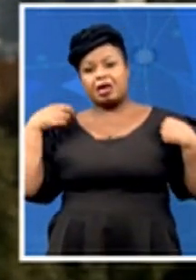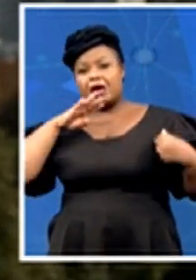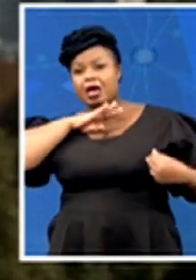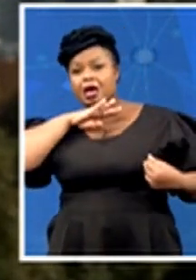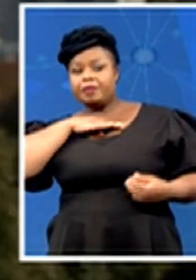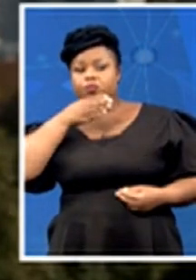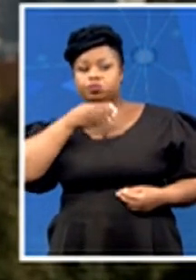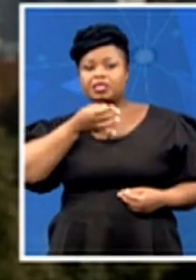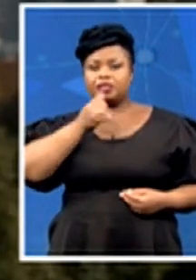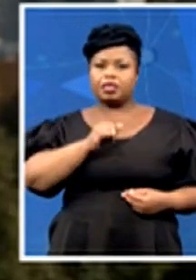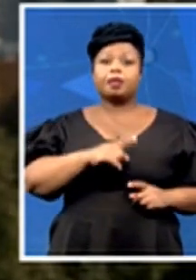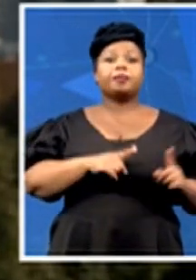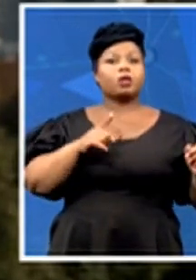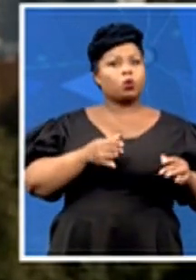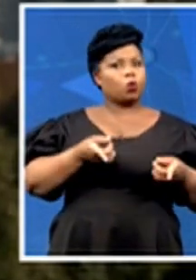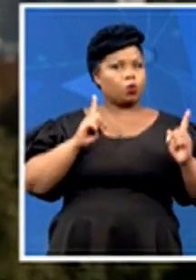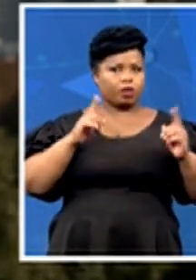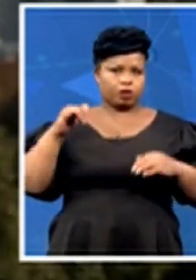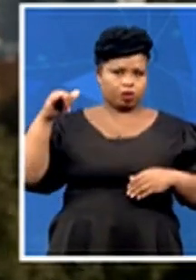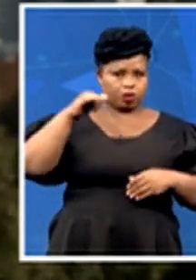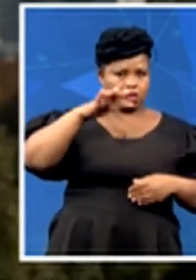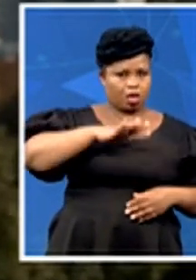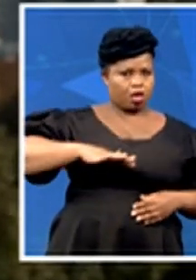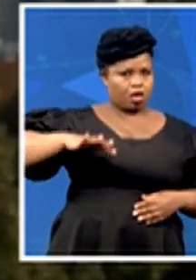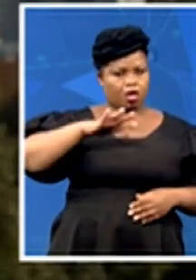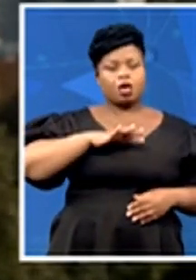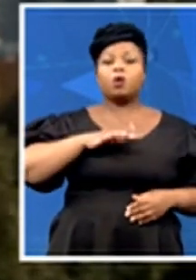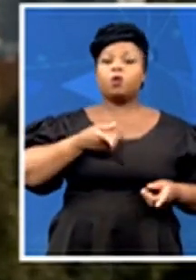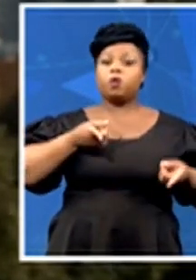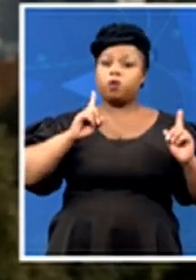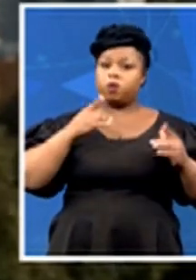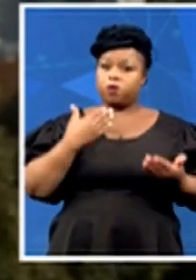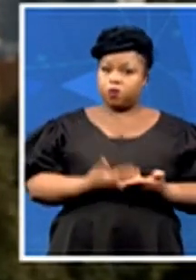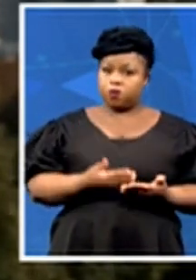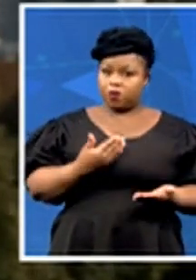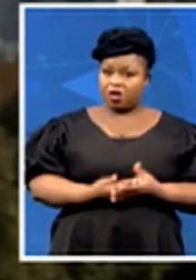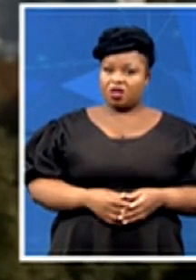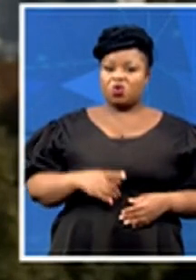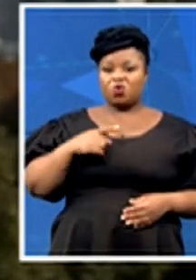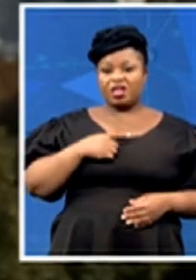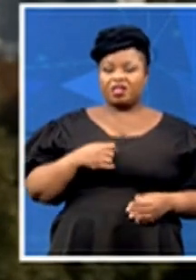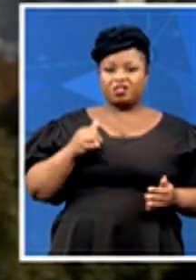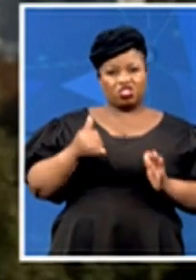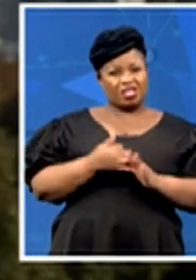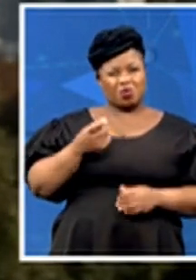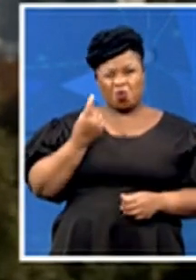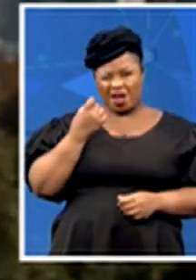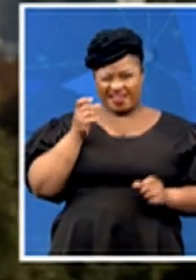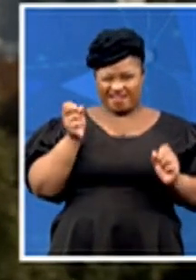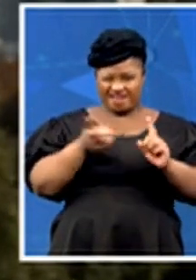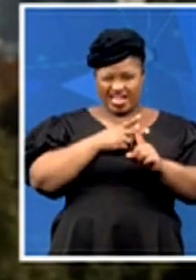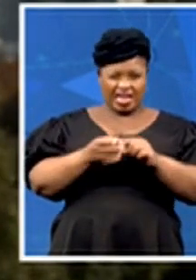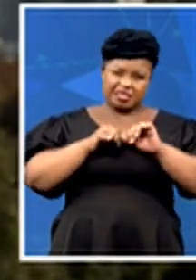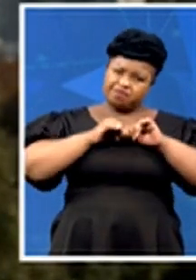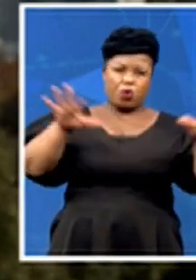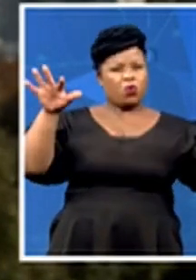incredibly incredibly dangerous with just one eruption of violence quickly leading to any sort of